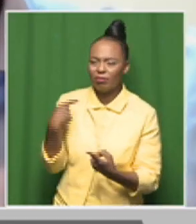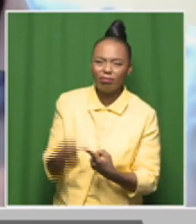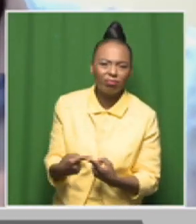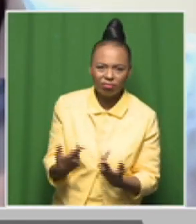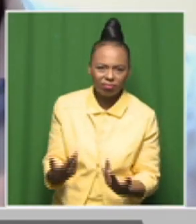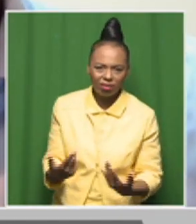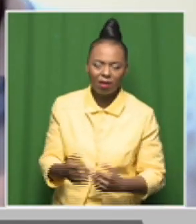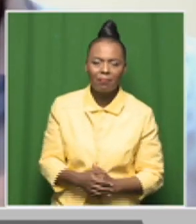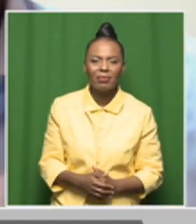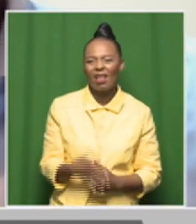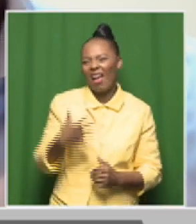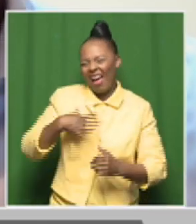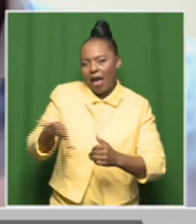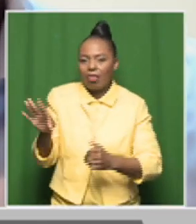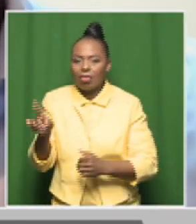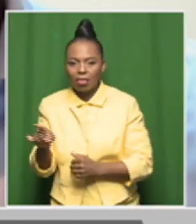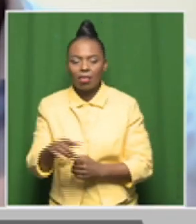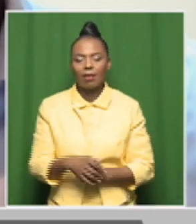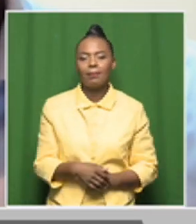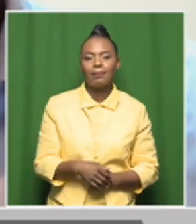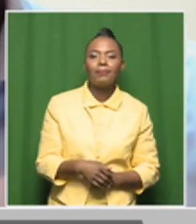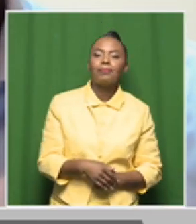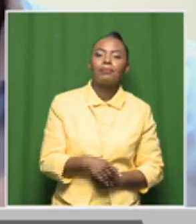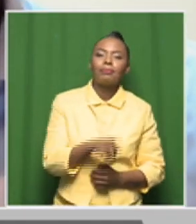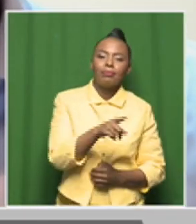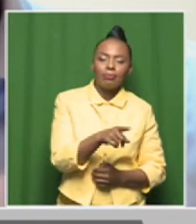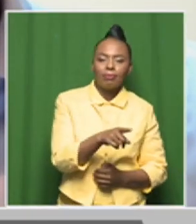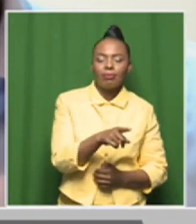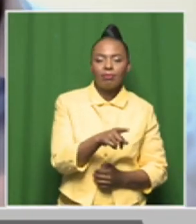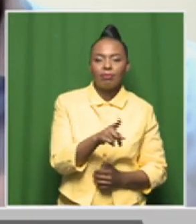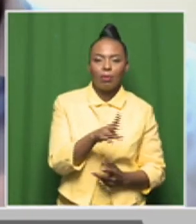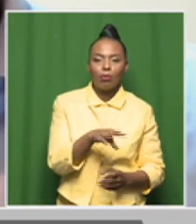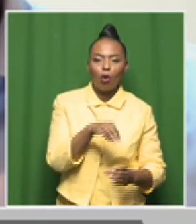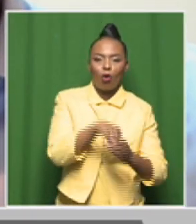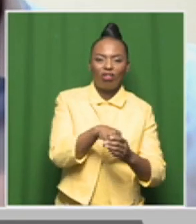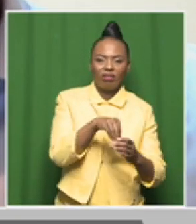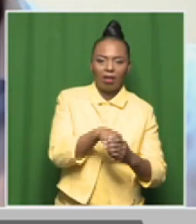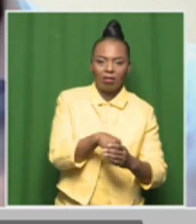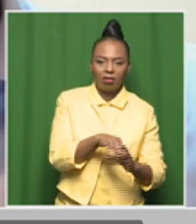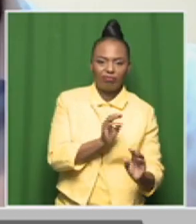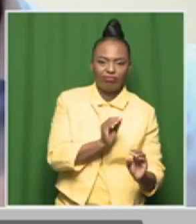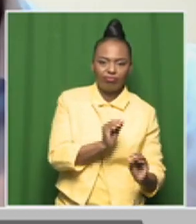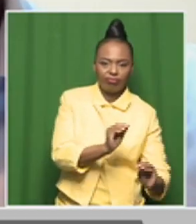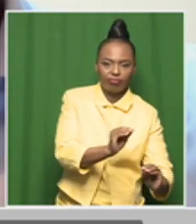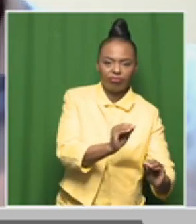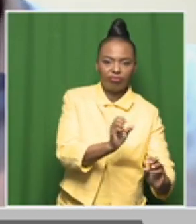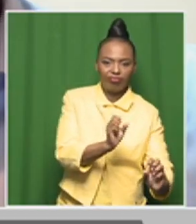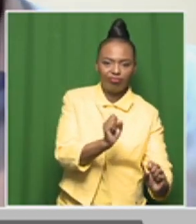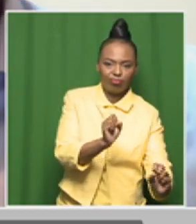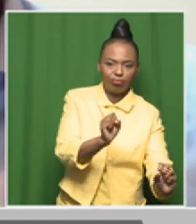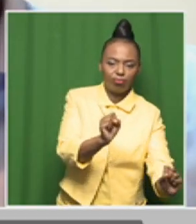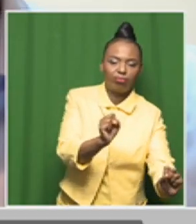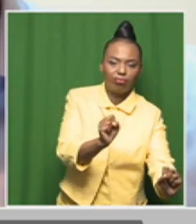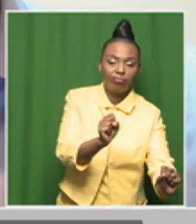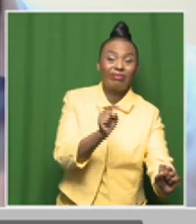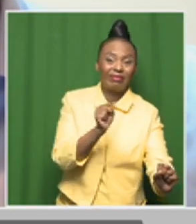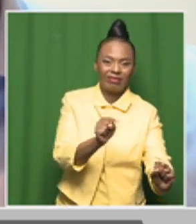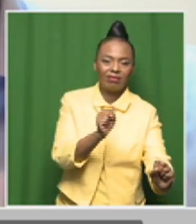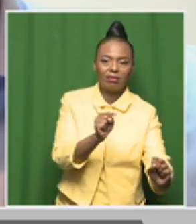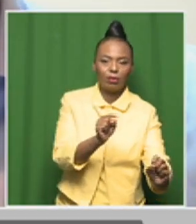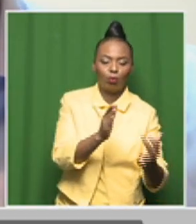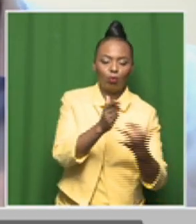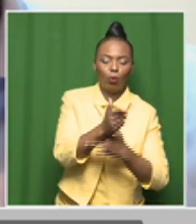There's a lot of development that has been done in terms of content delivery through edtech, and that has been